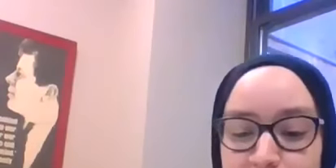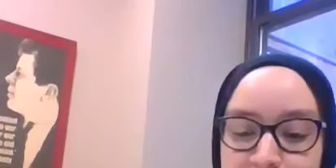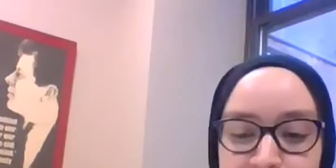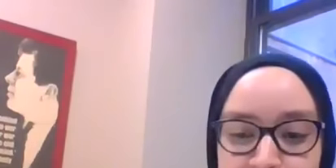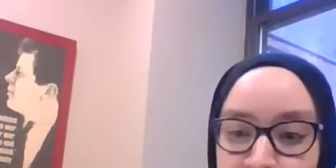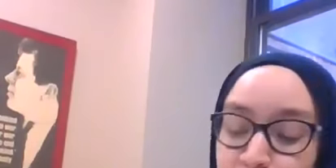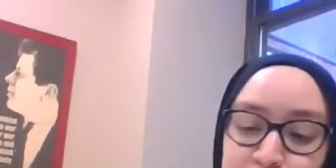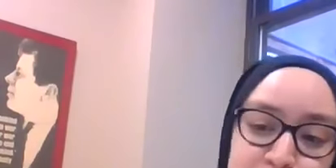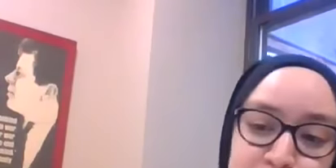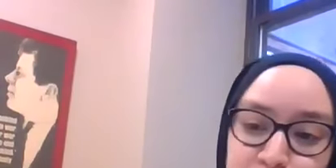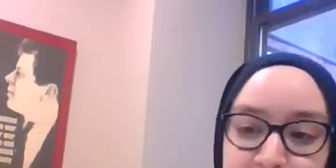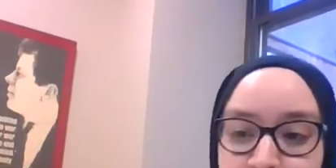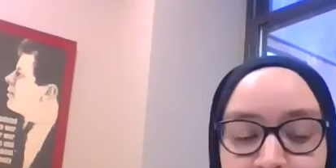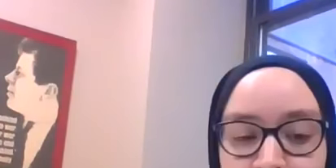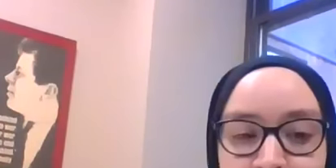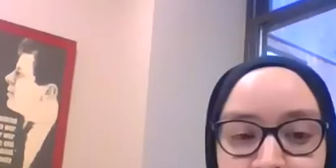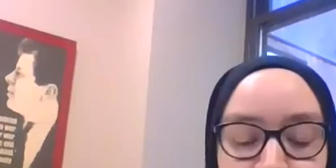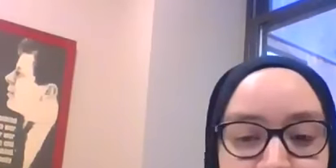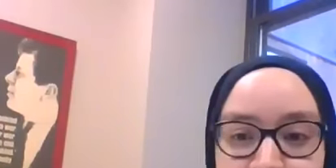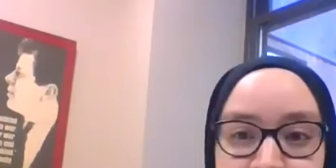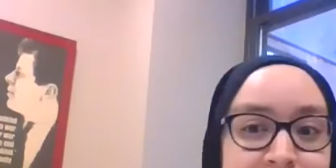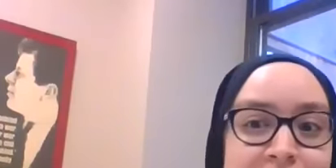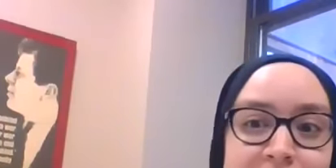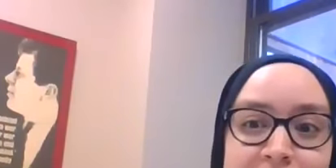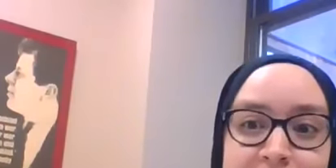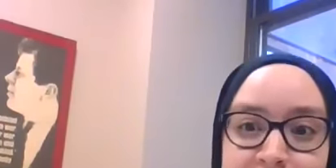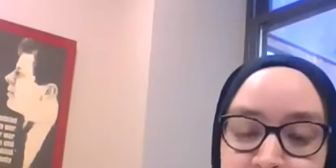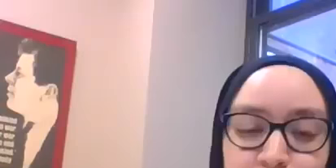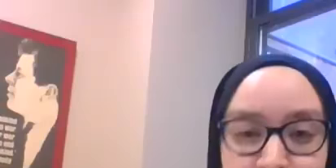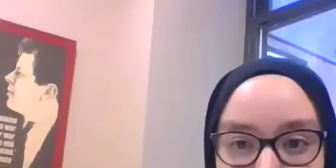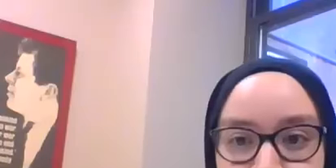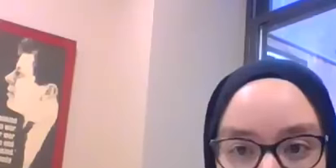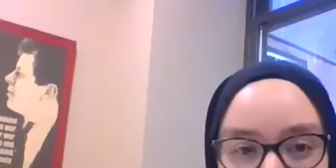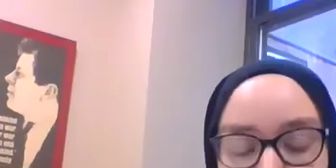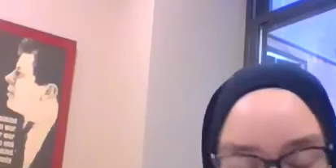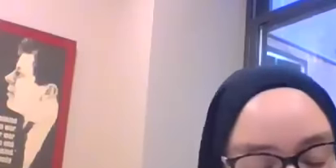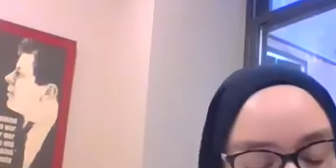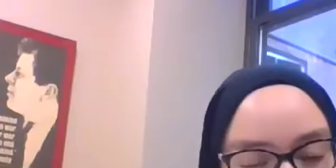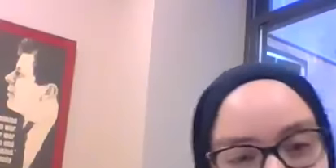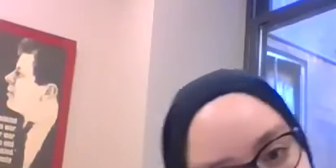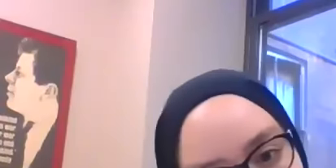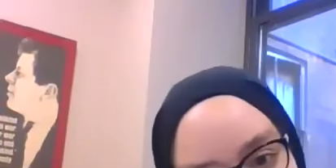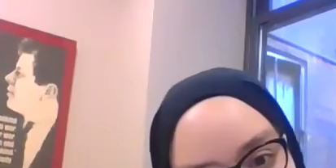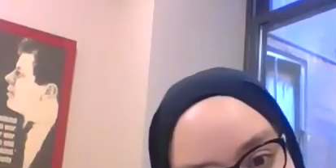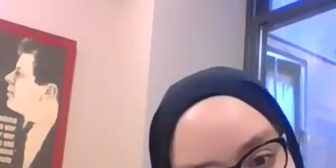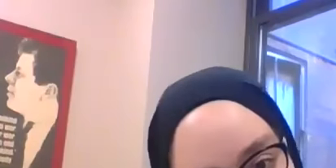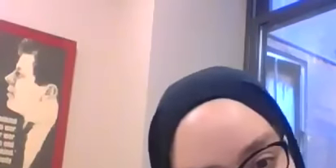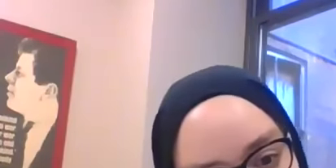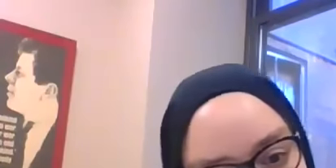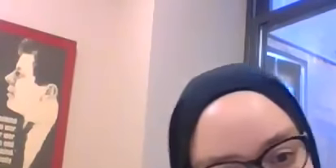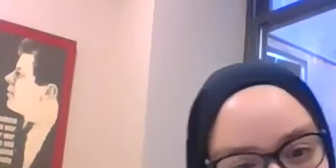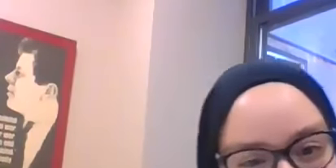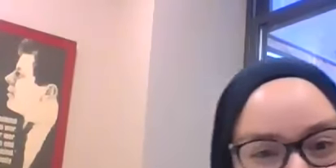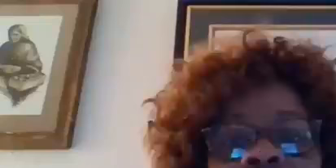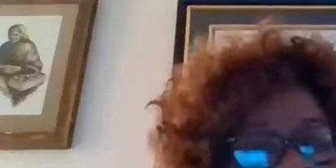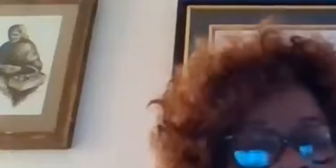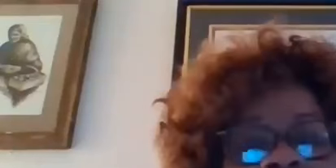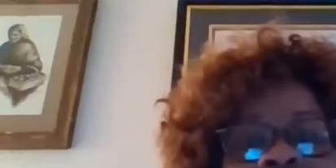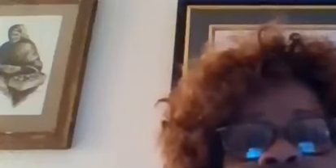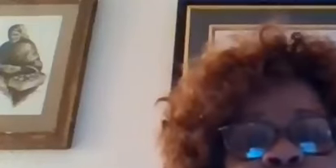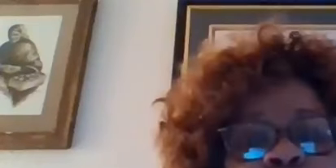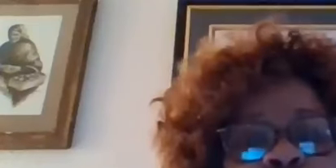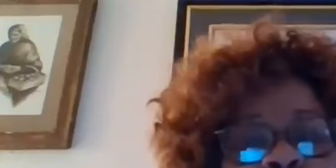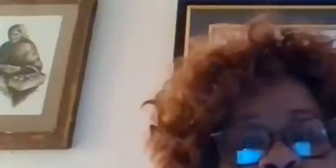have that up um or if you're worried about not making rent and you know facing a potential eviction please call us for help right